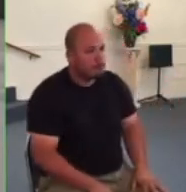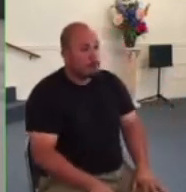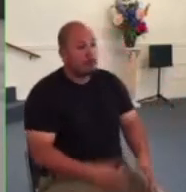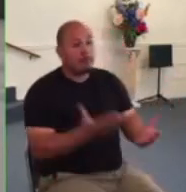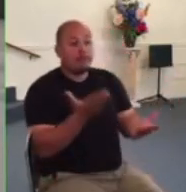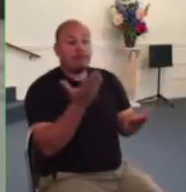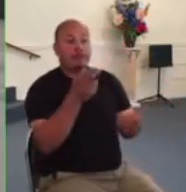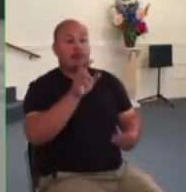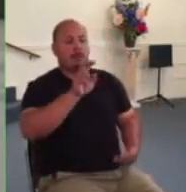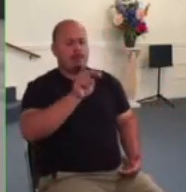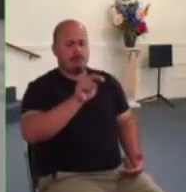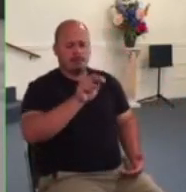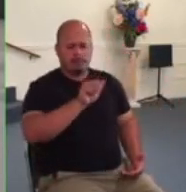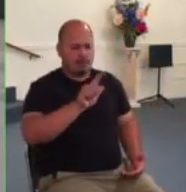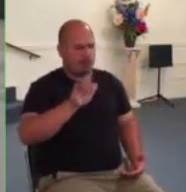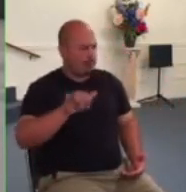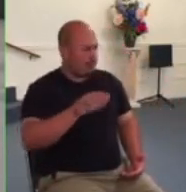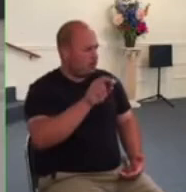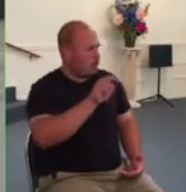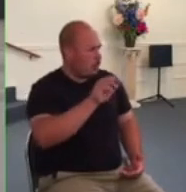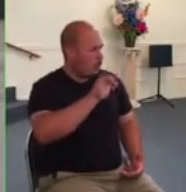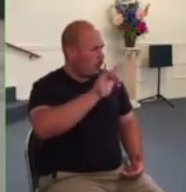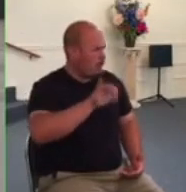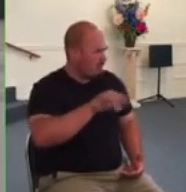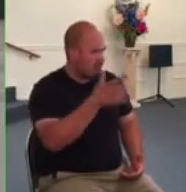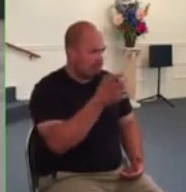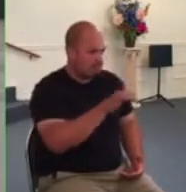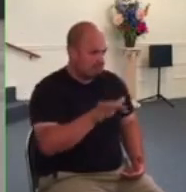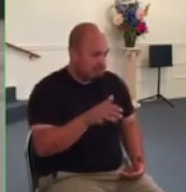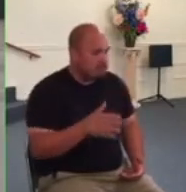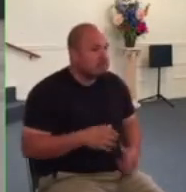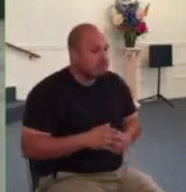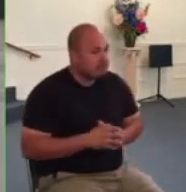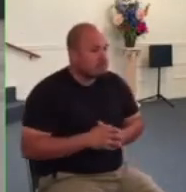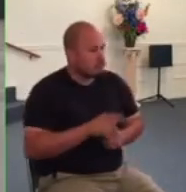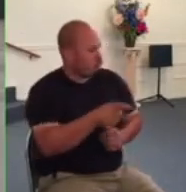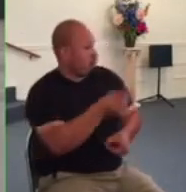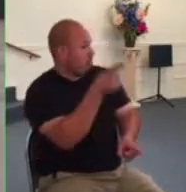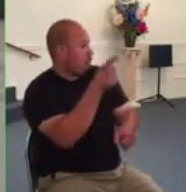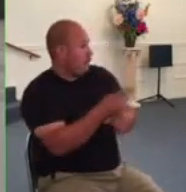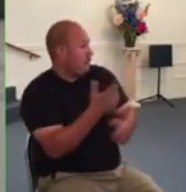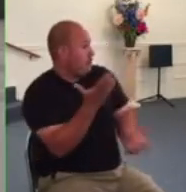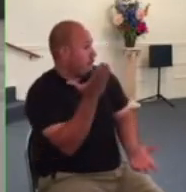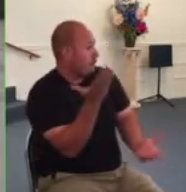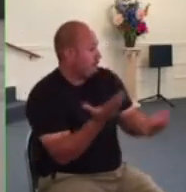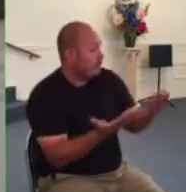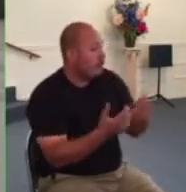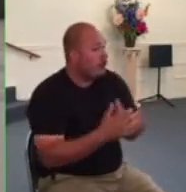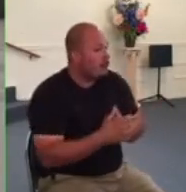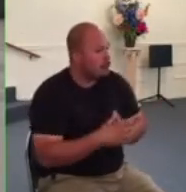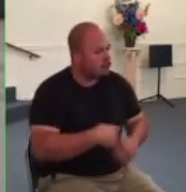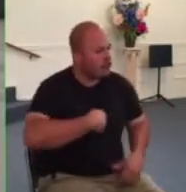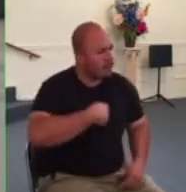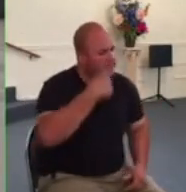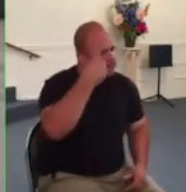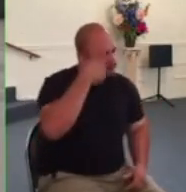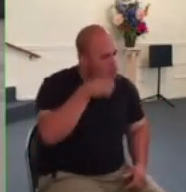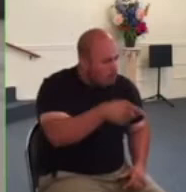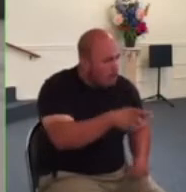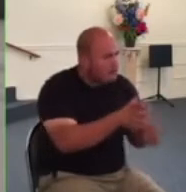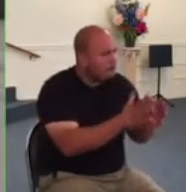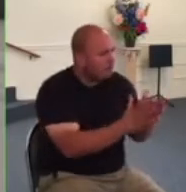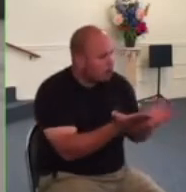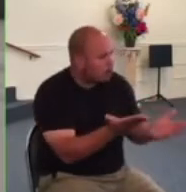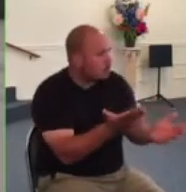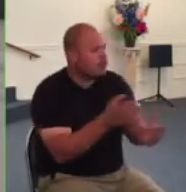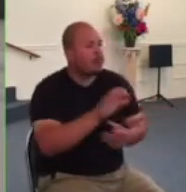was right maybe i think one of the reasons corrie ten boom's book is a classic among christians is